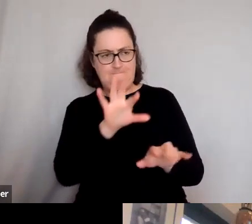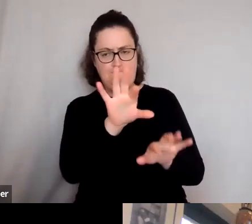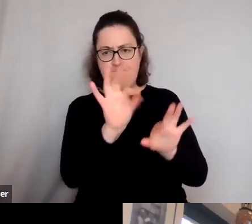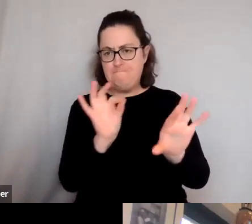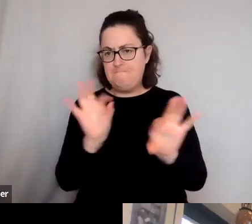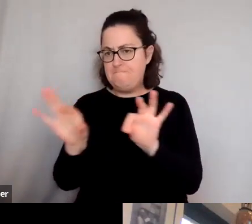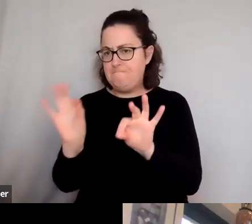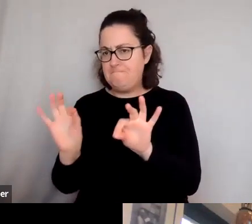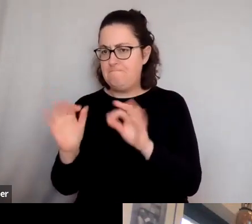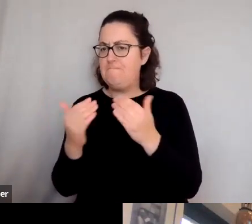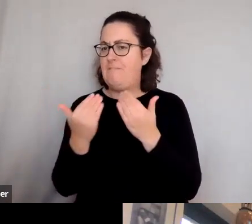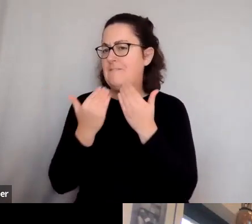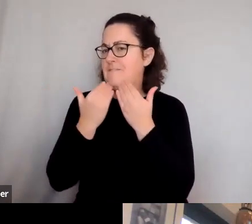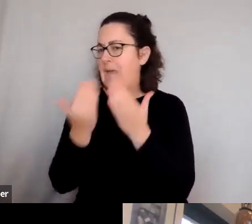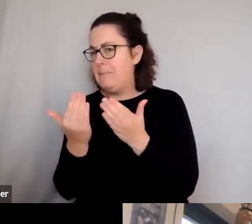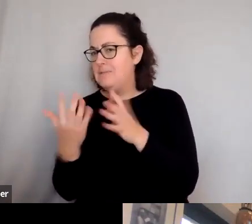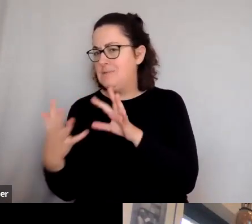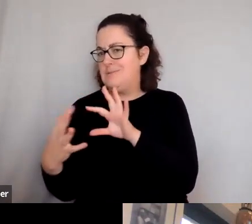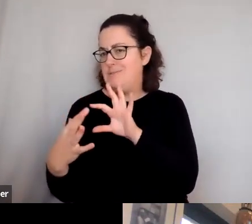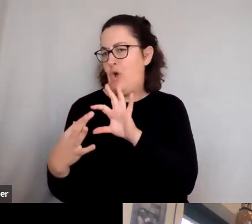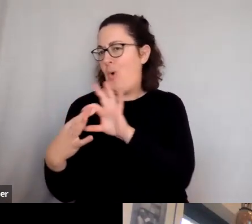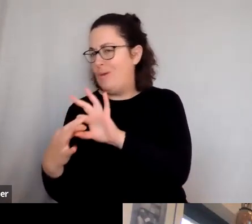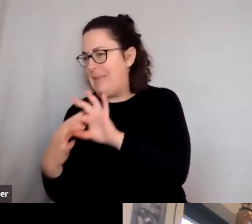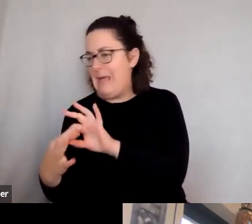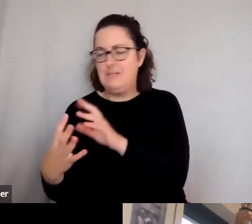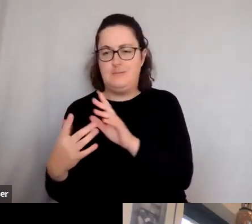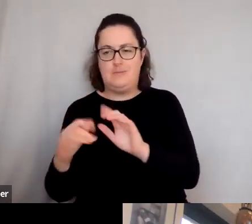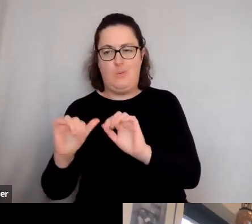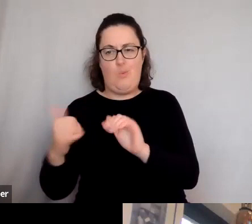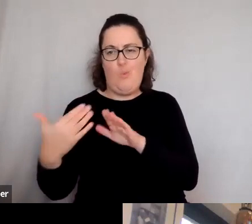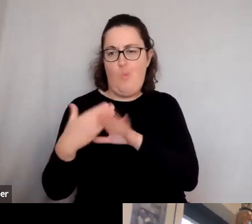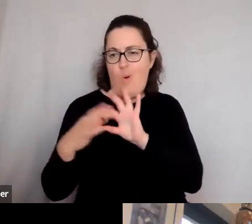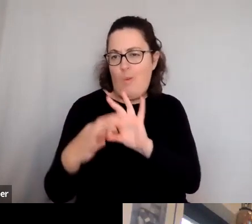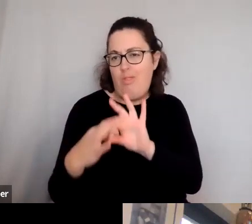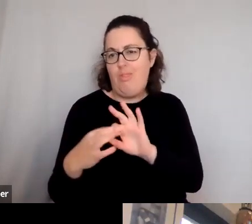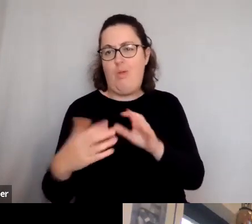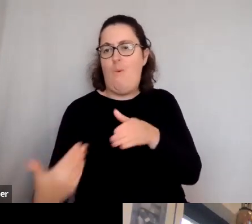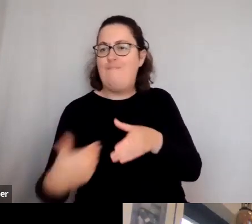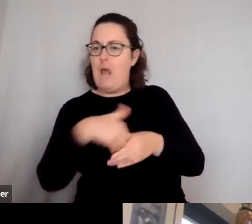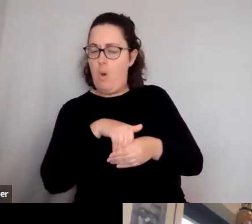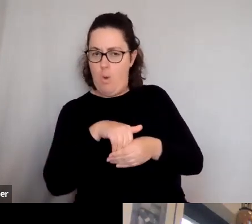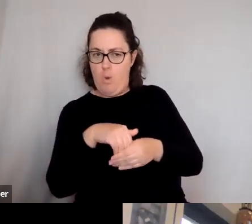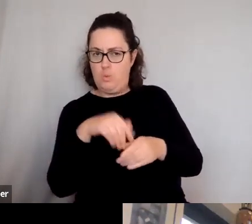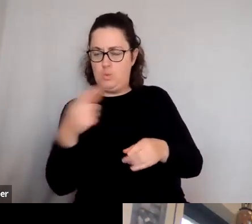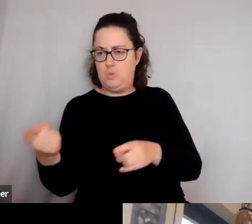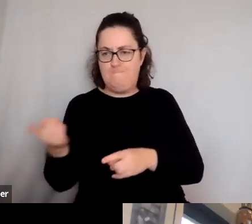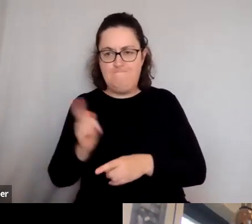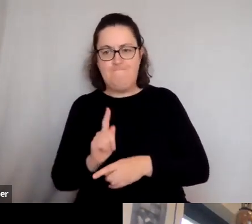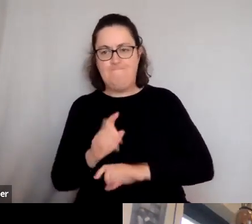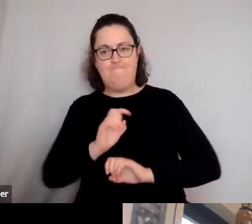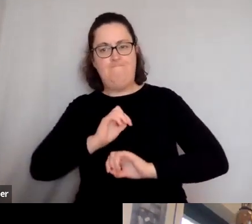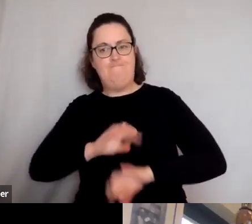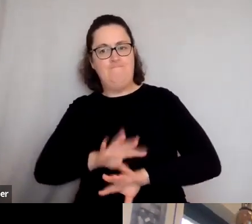of our famous kind of contacts, people who know us well, fellows, to come and talk to us about